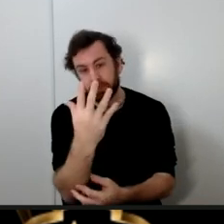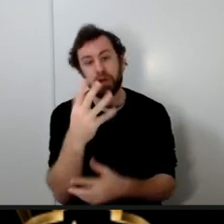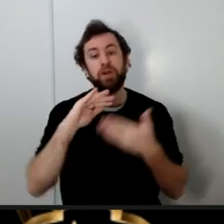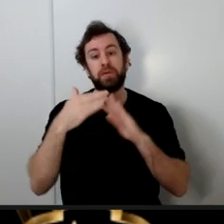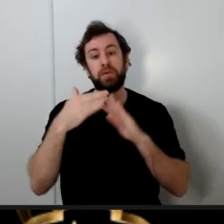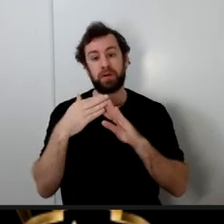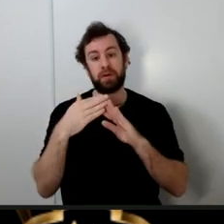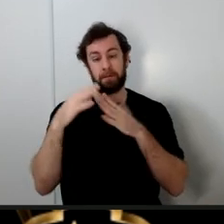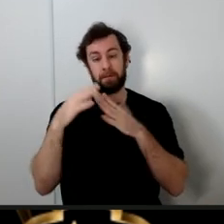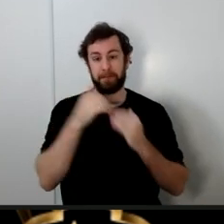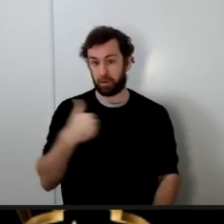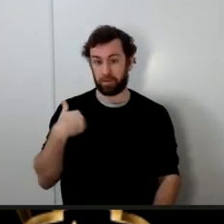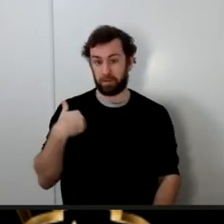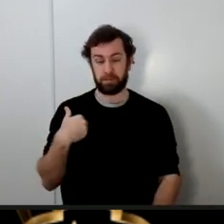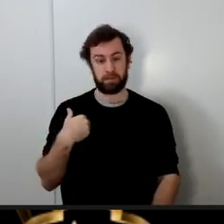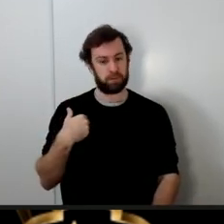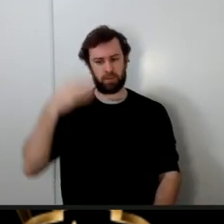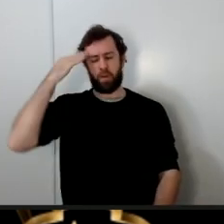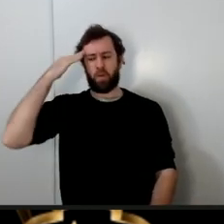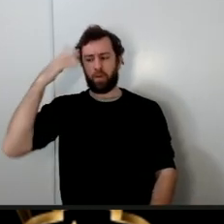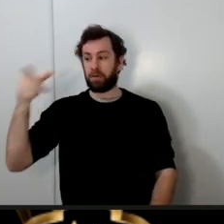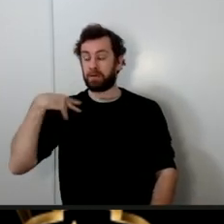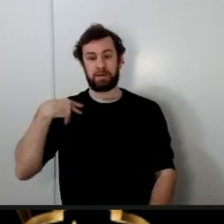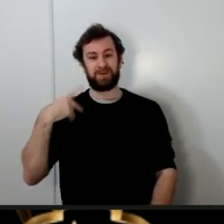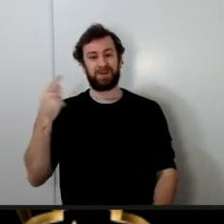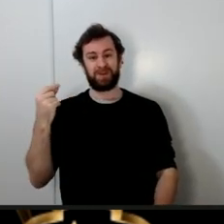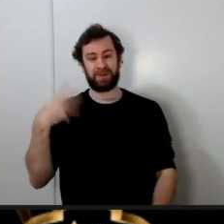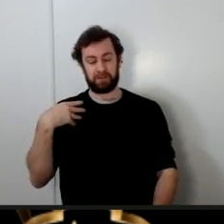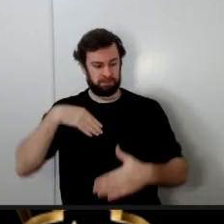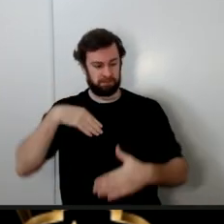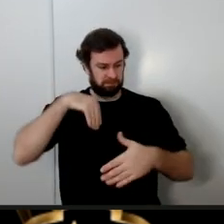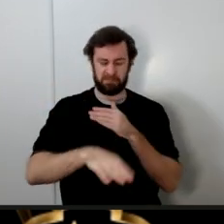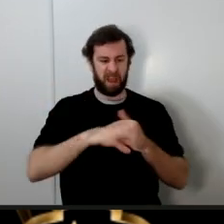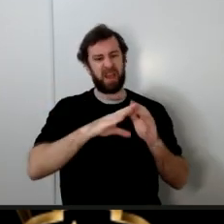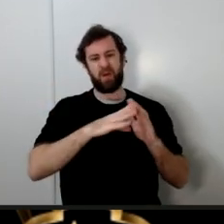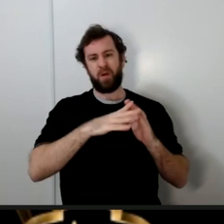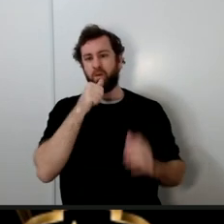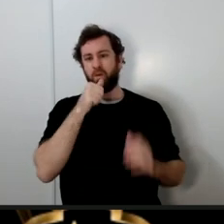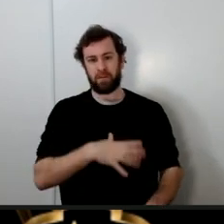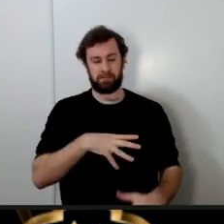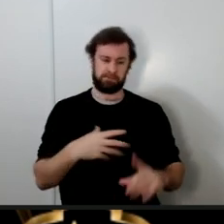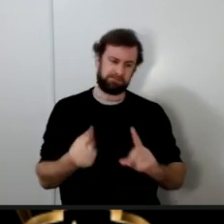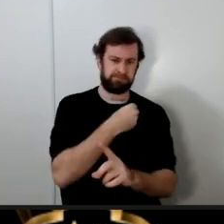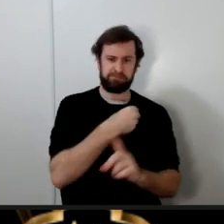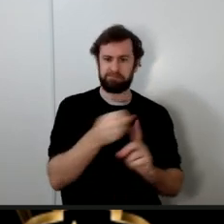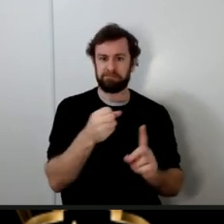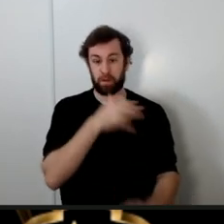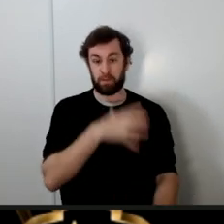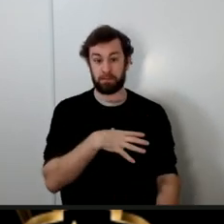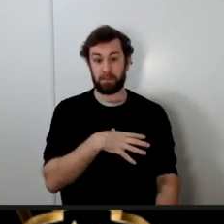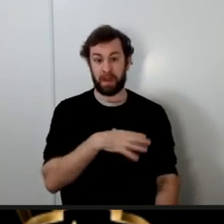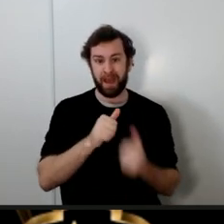-known community member has attacked a woman how do you react to that